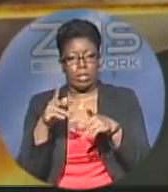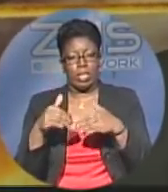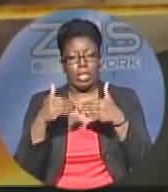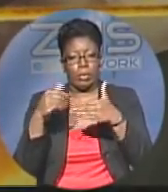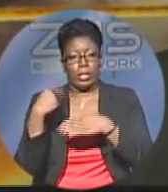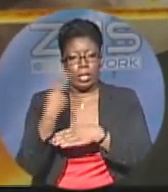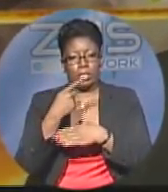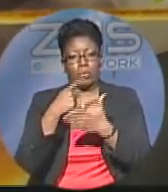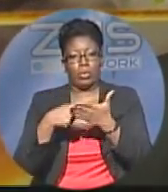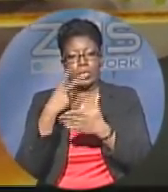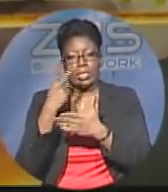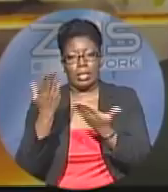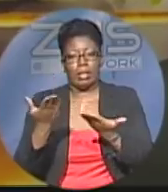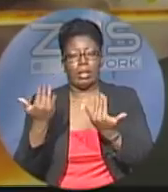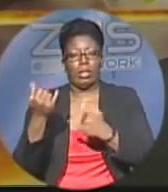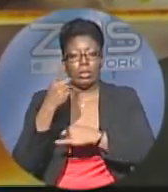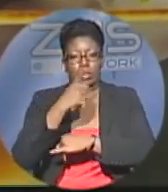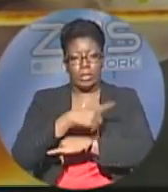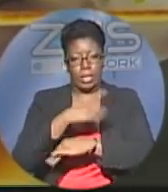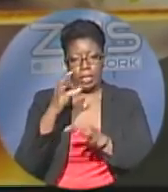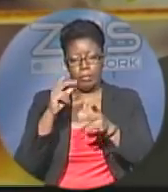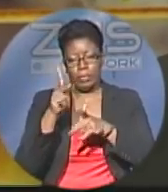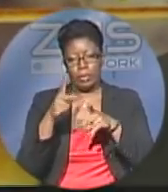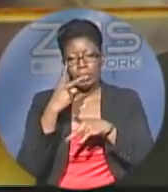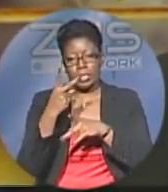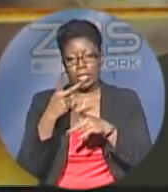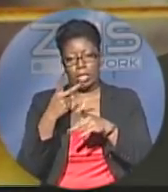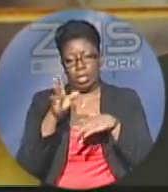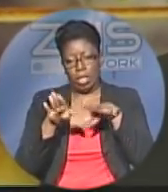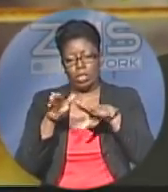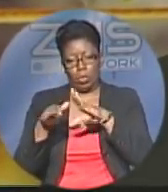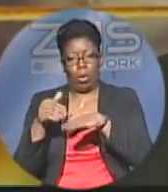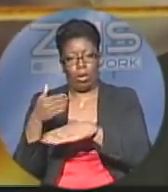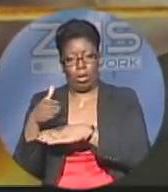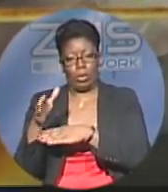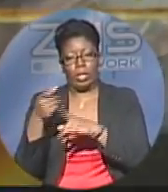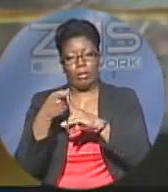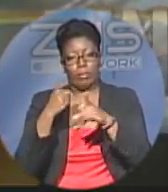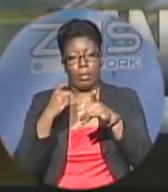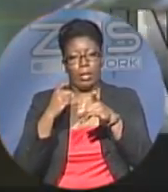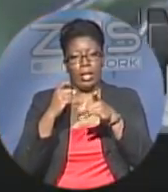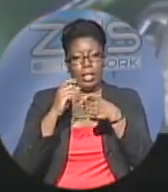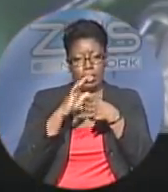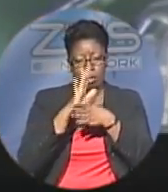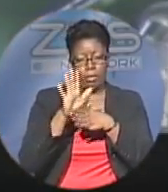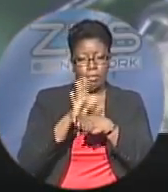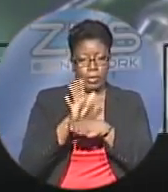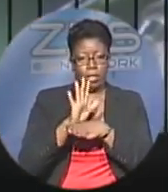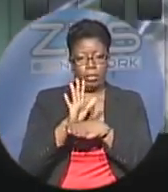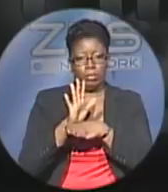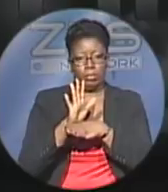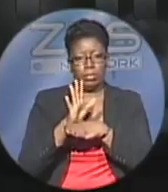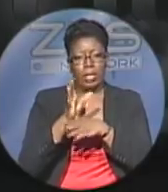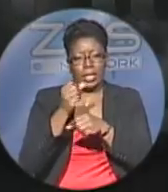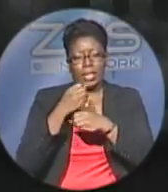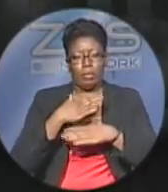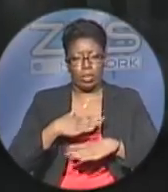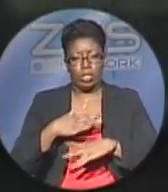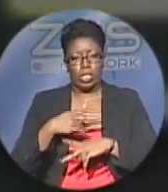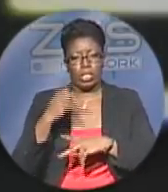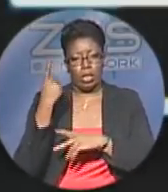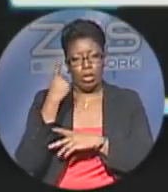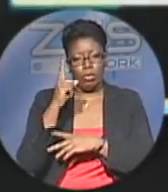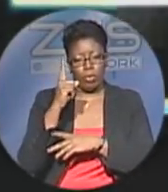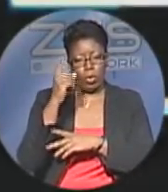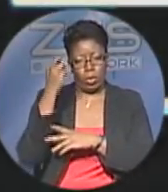that we see today. So I think if people walk away from the film and they can actually get a sense for appreciation for Sir Lyndon, then we